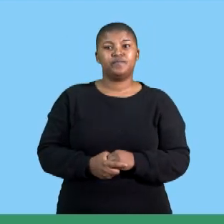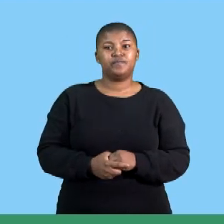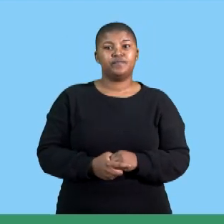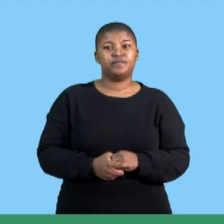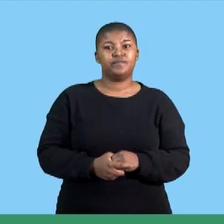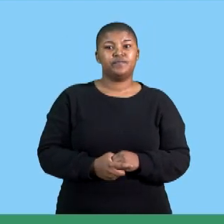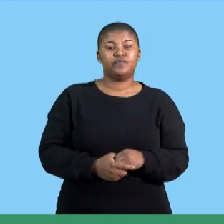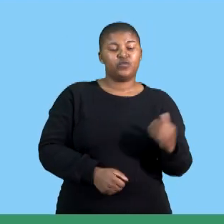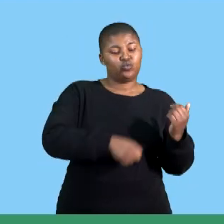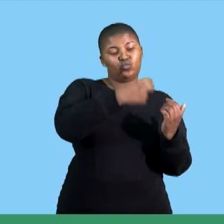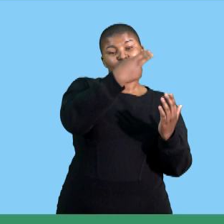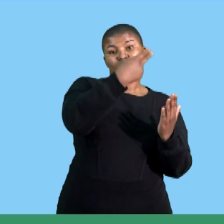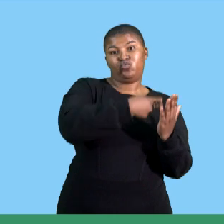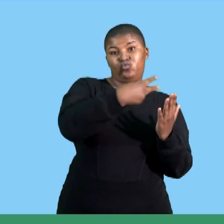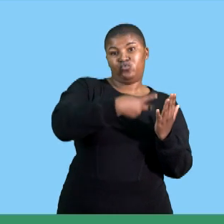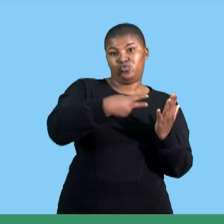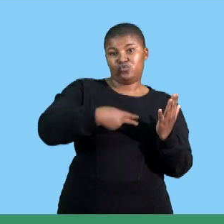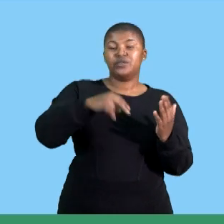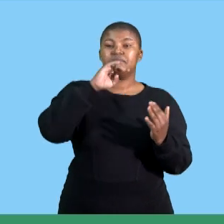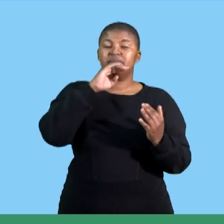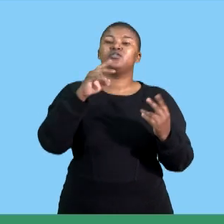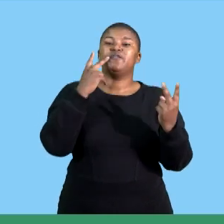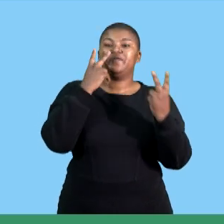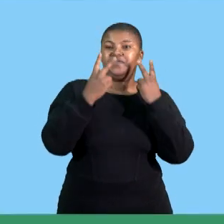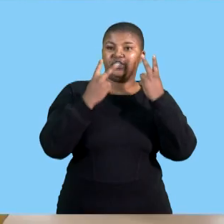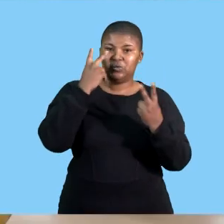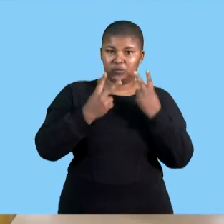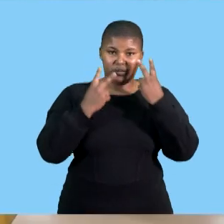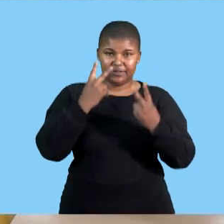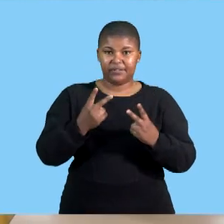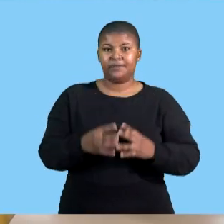drawings is a visual aid which is